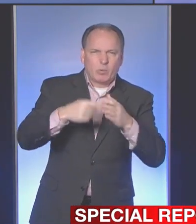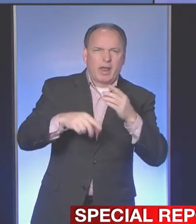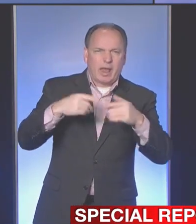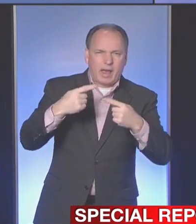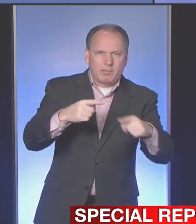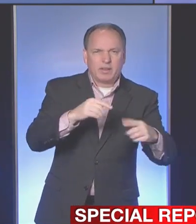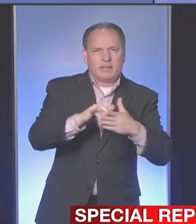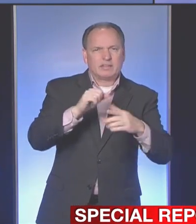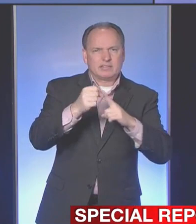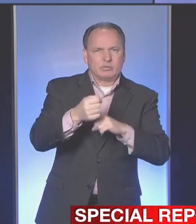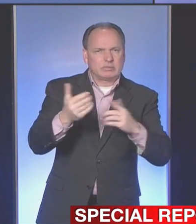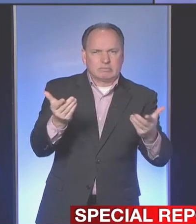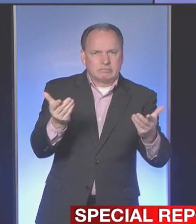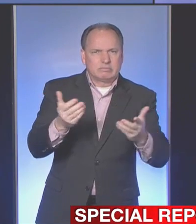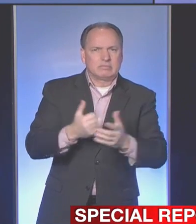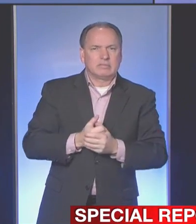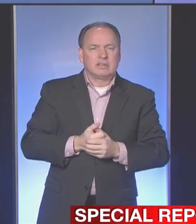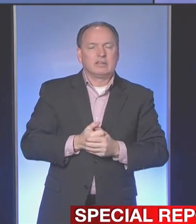situation.